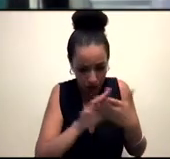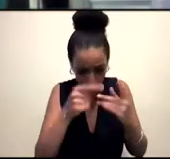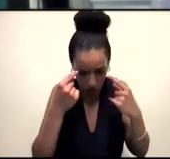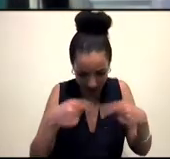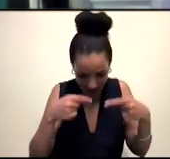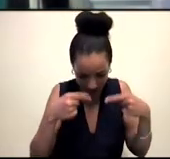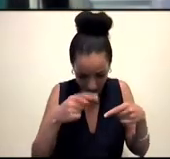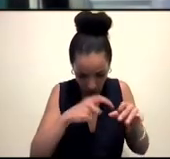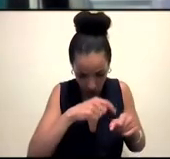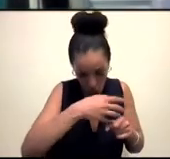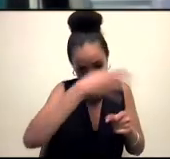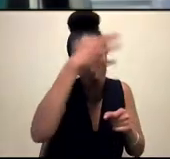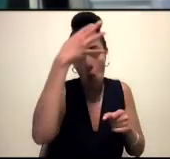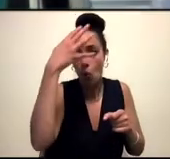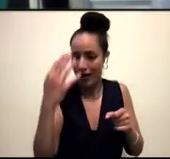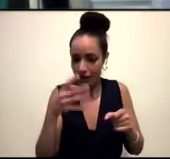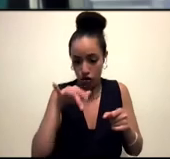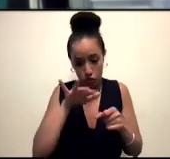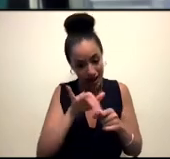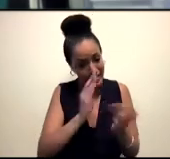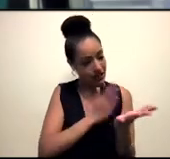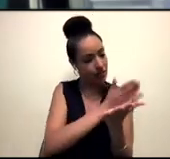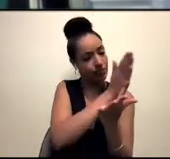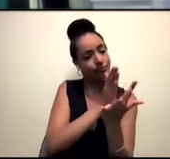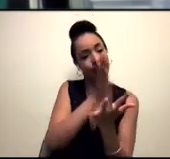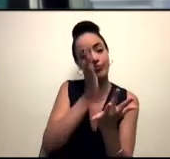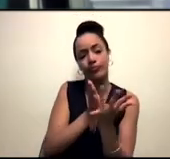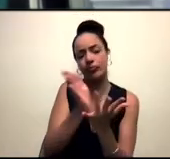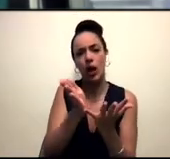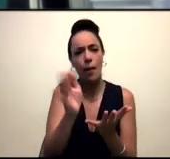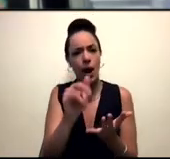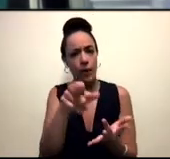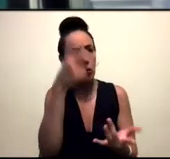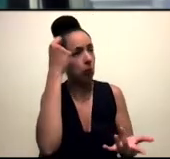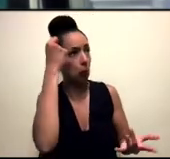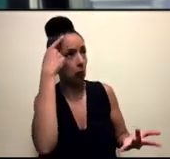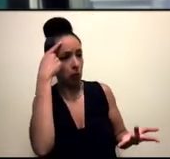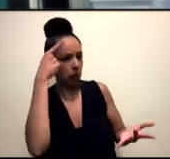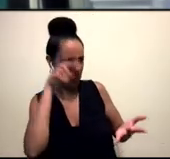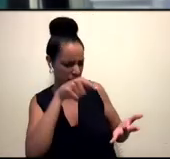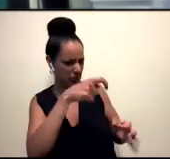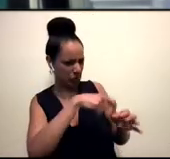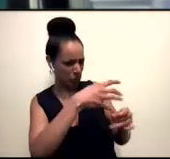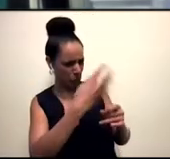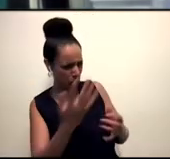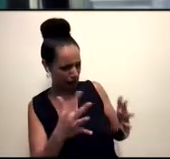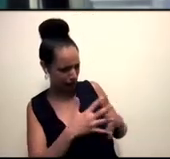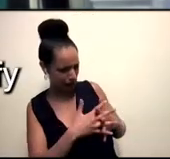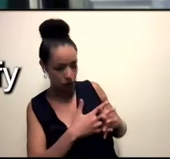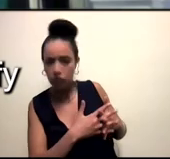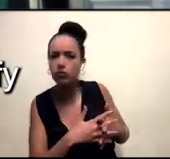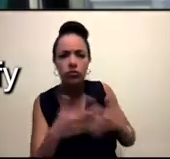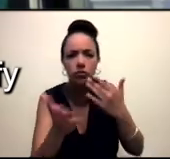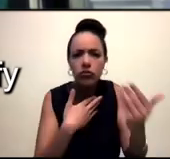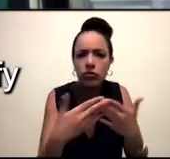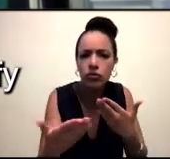many forms, even when they're not legible to yourself? Like even when you yourself can't understand that and just the freedom of that